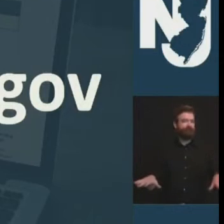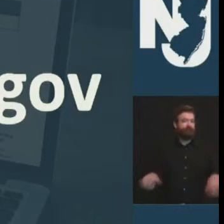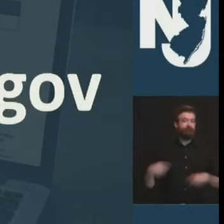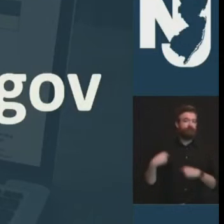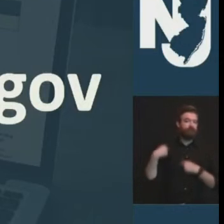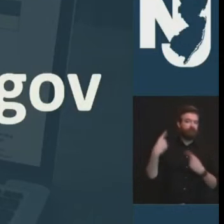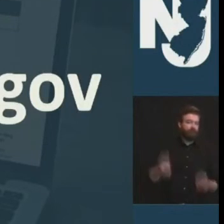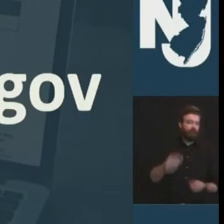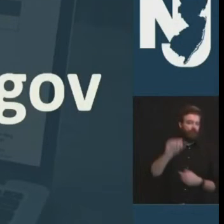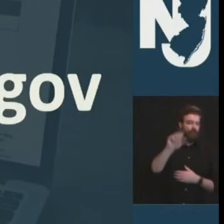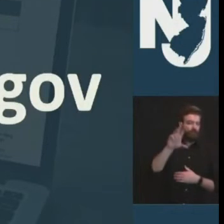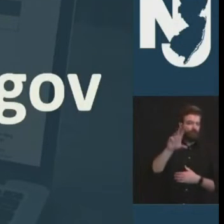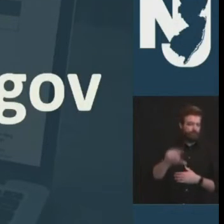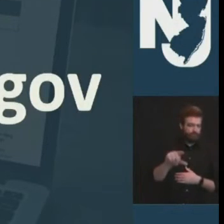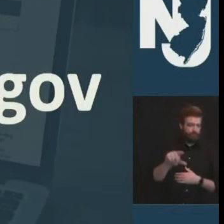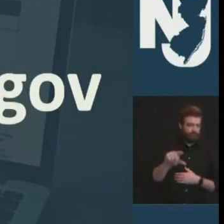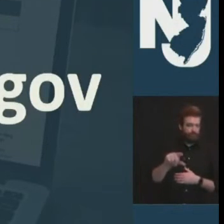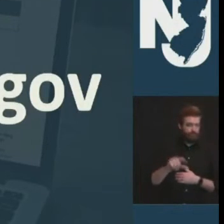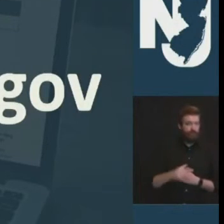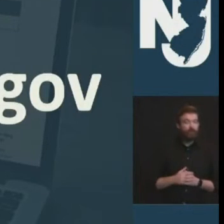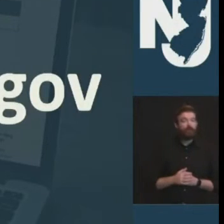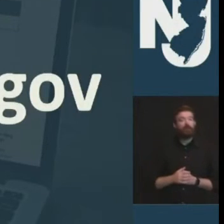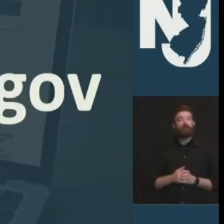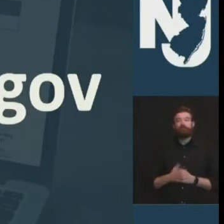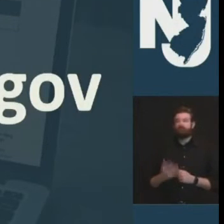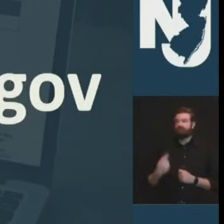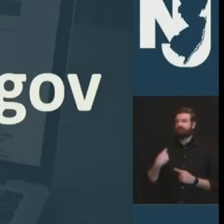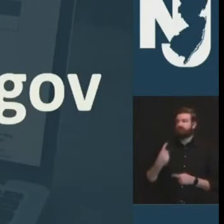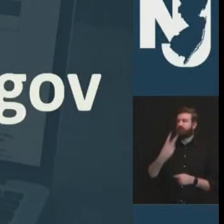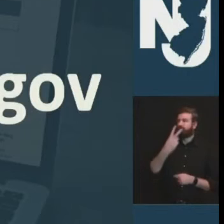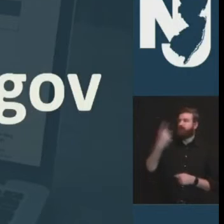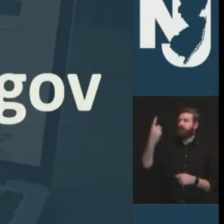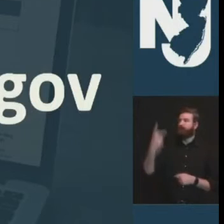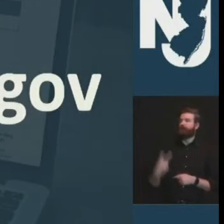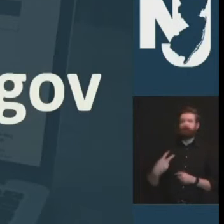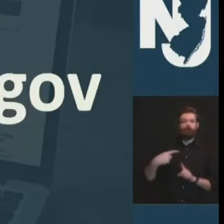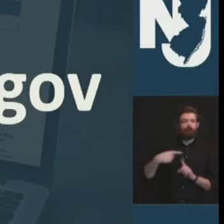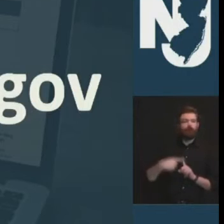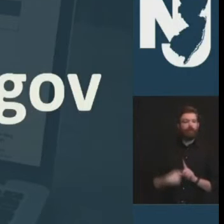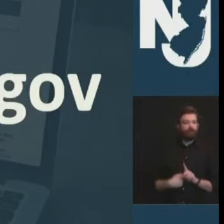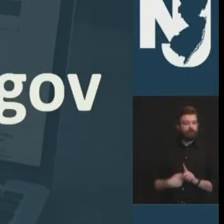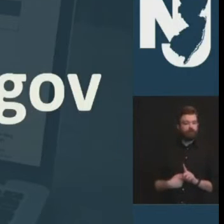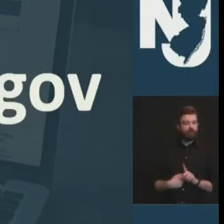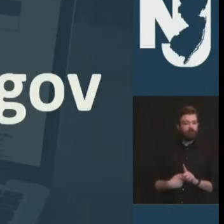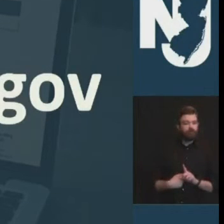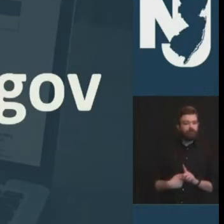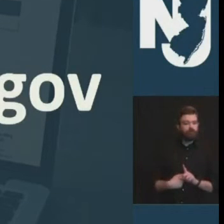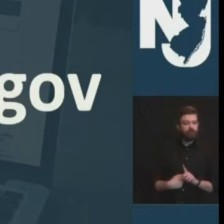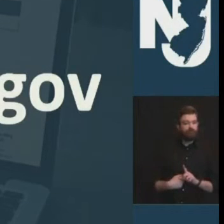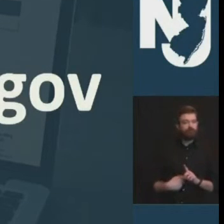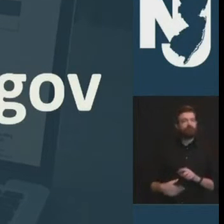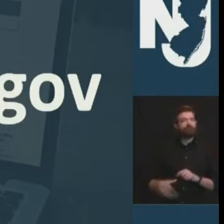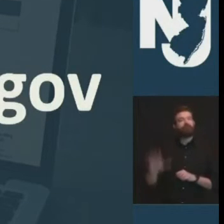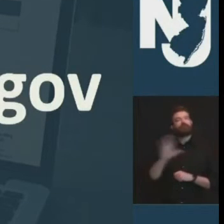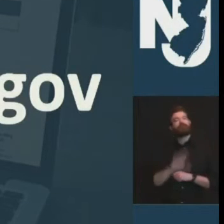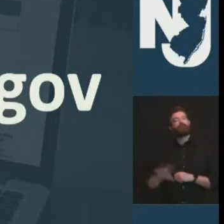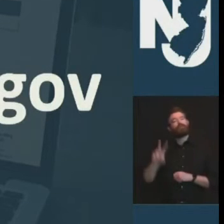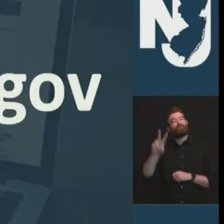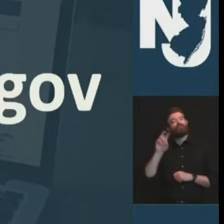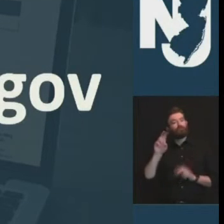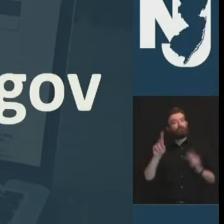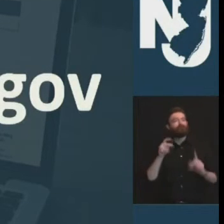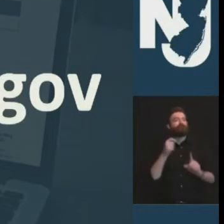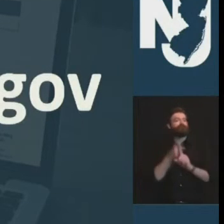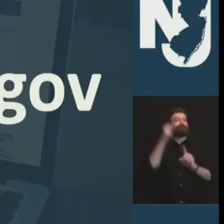a good two and a half months impacting 200 and something persons we take every one of those transmissions and every one of those cases deadly